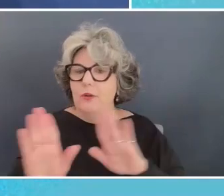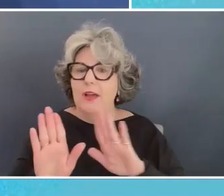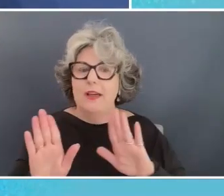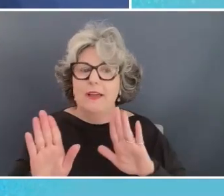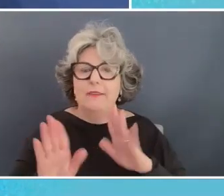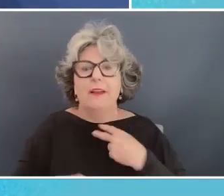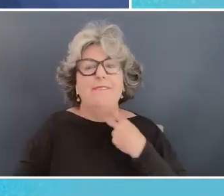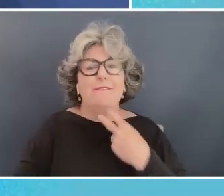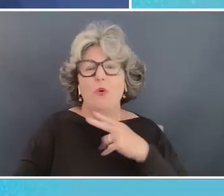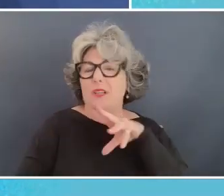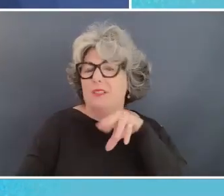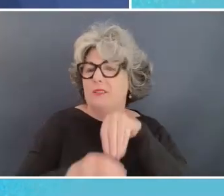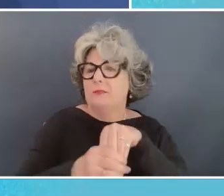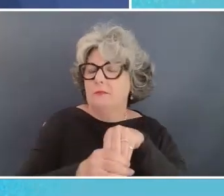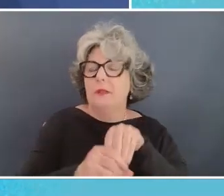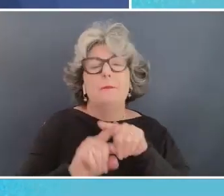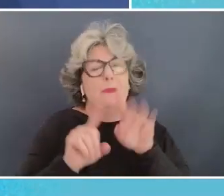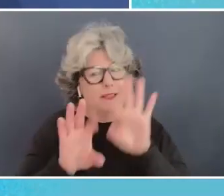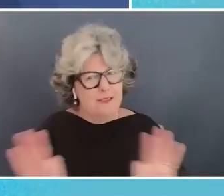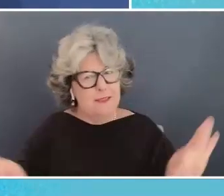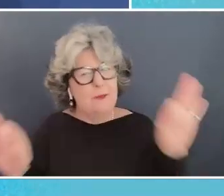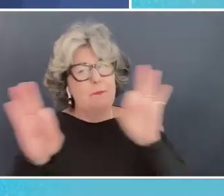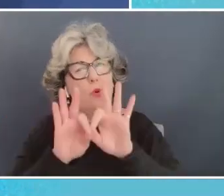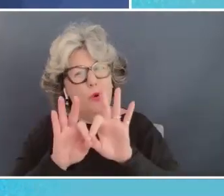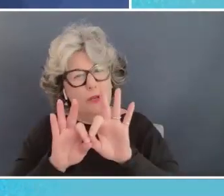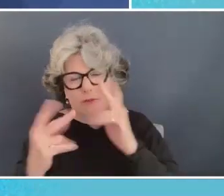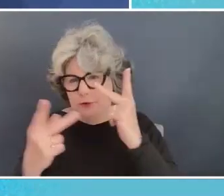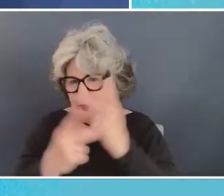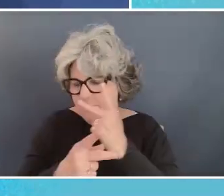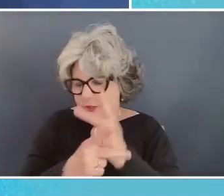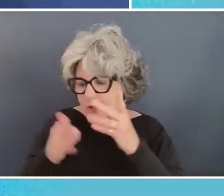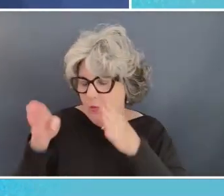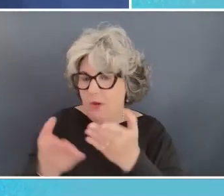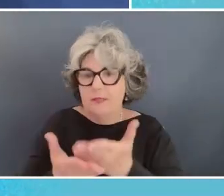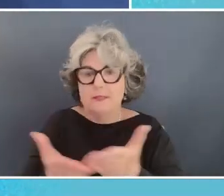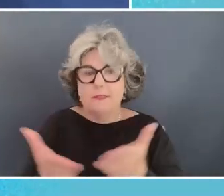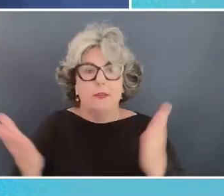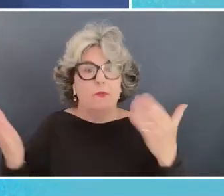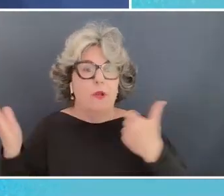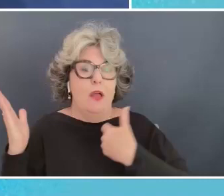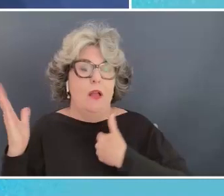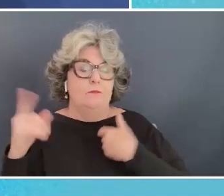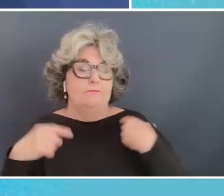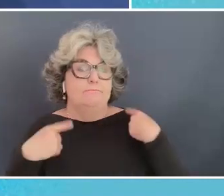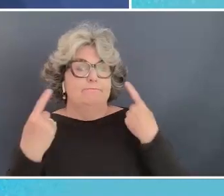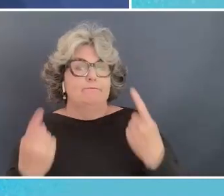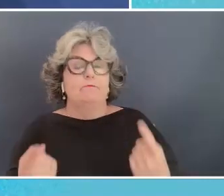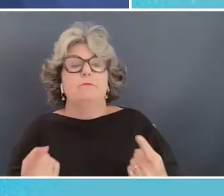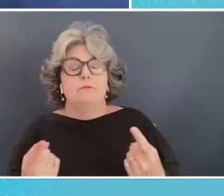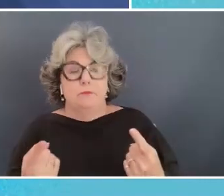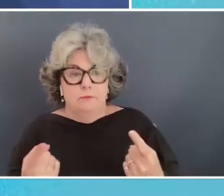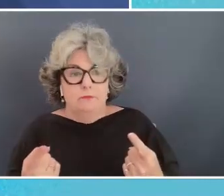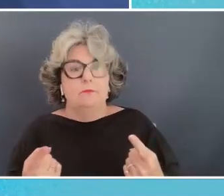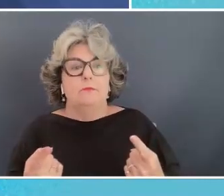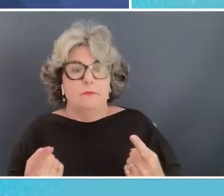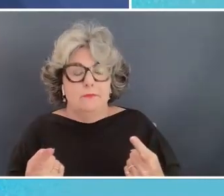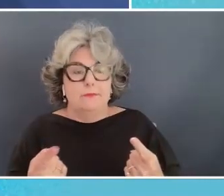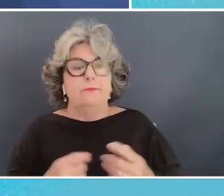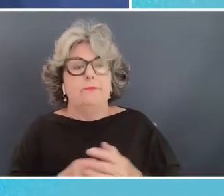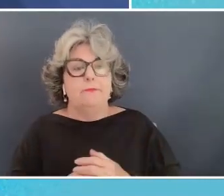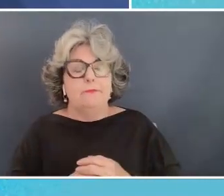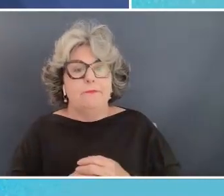but it's important to find ways um and we ourselves have have also been uh quite um